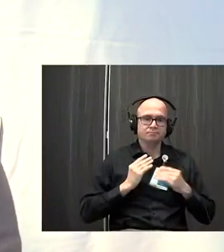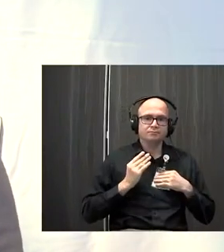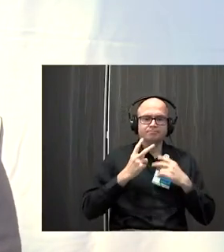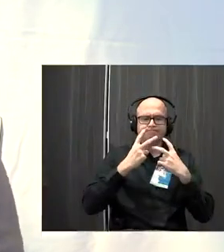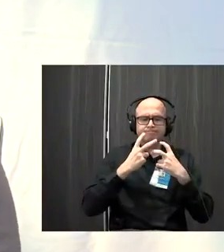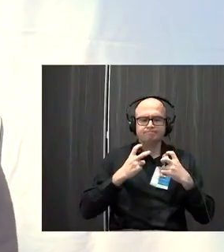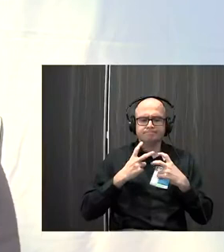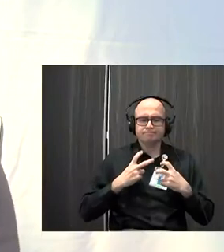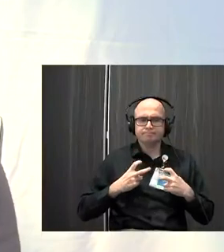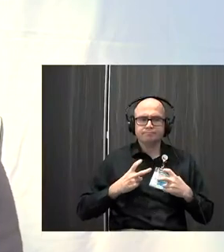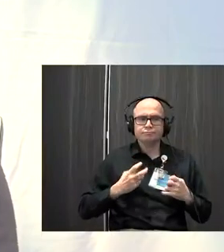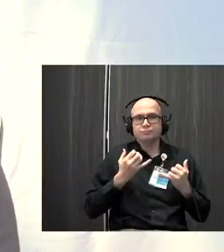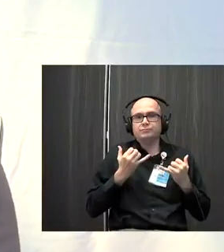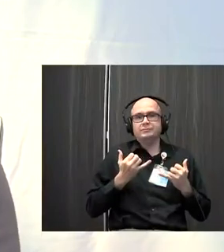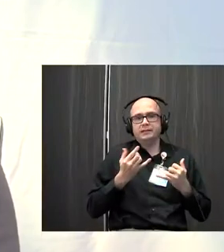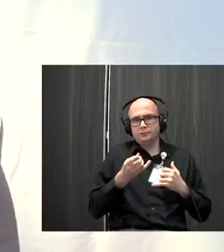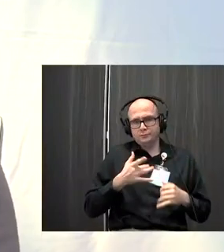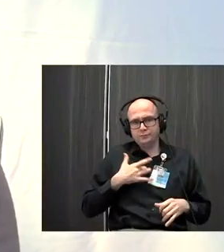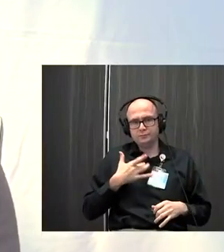where you are right now.